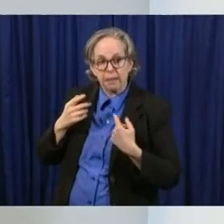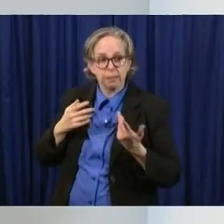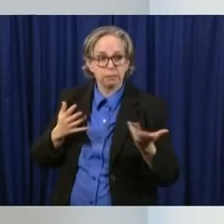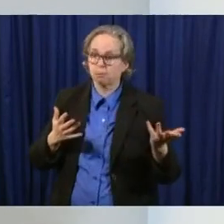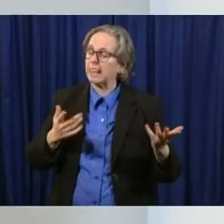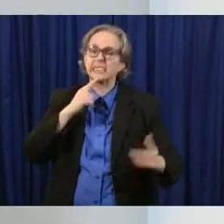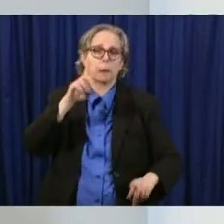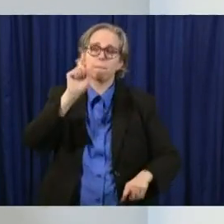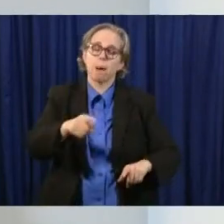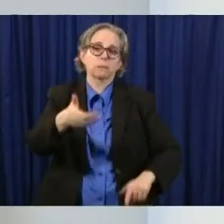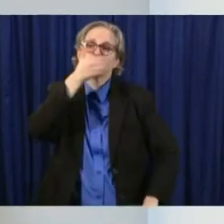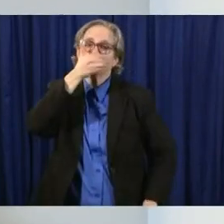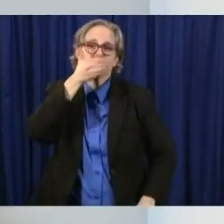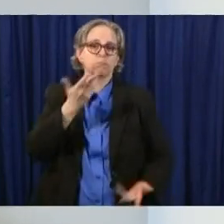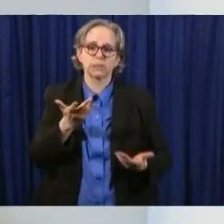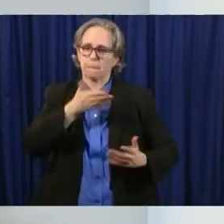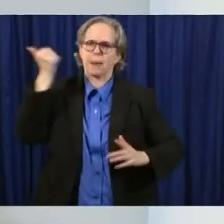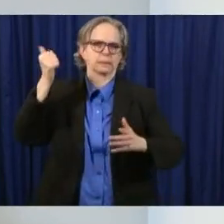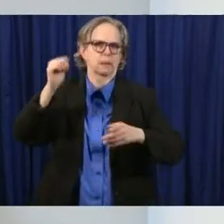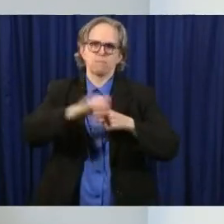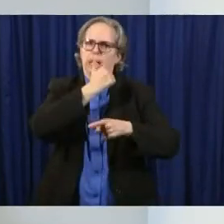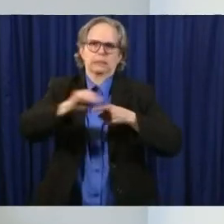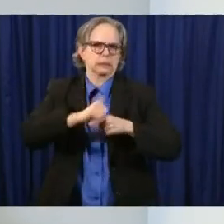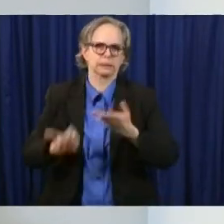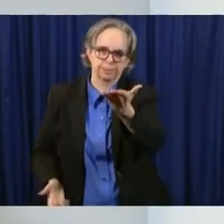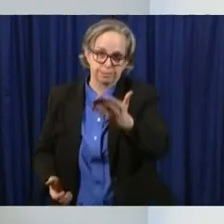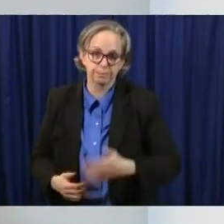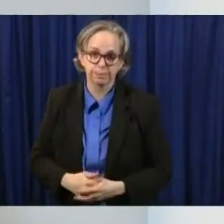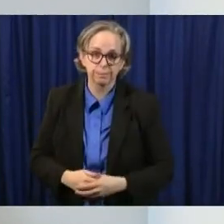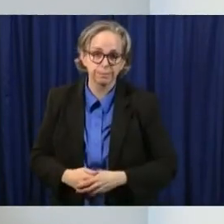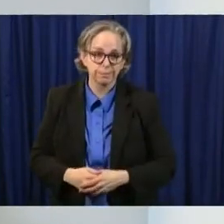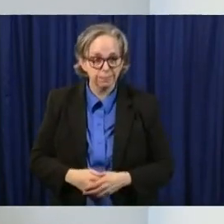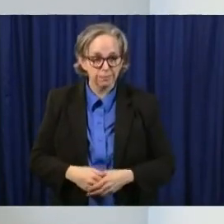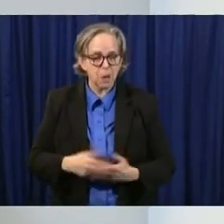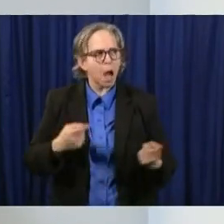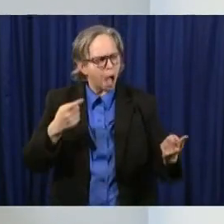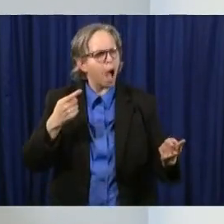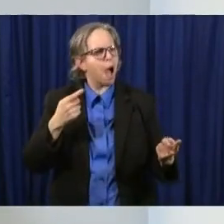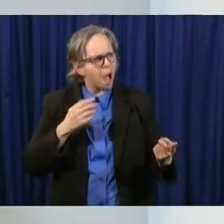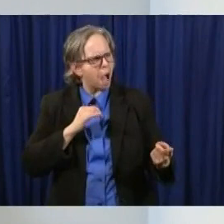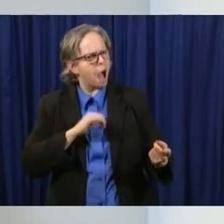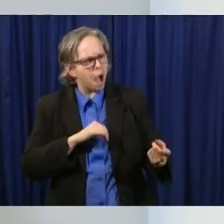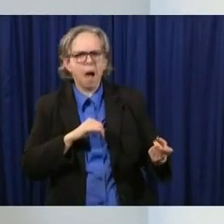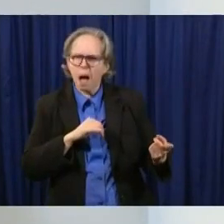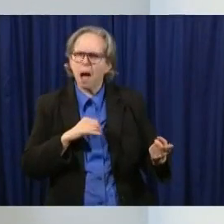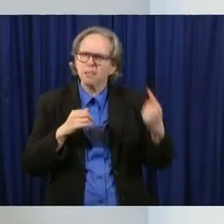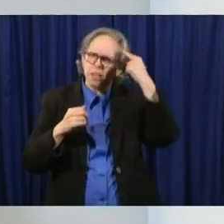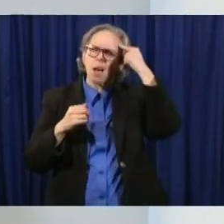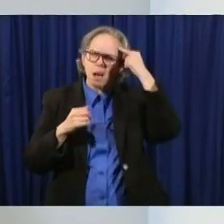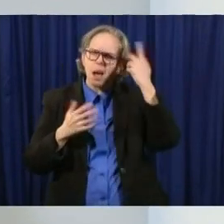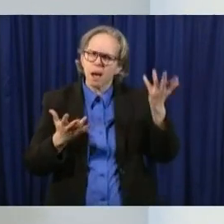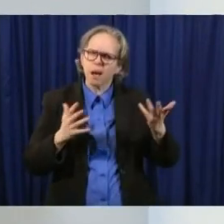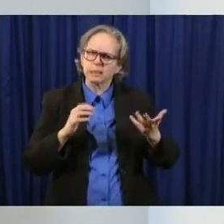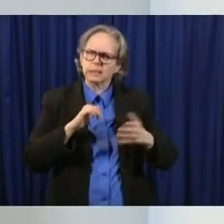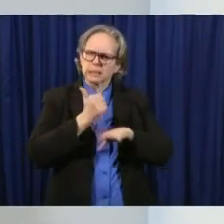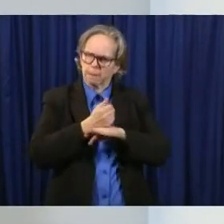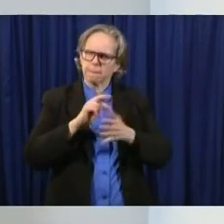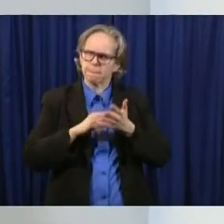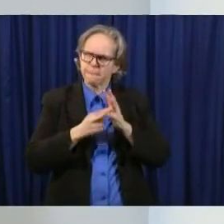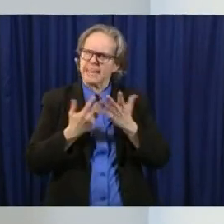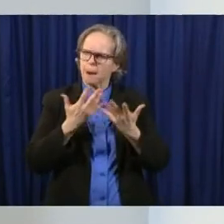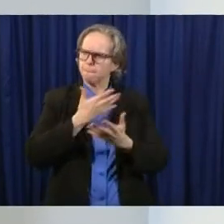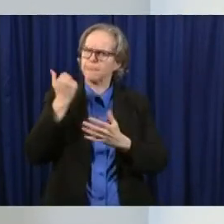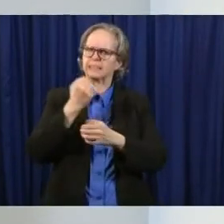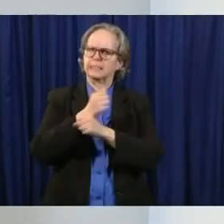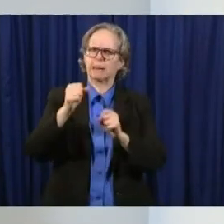they thought that that the that in doing it it would create that safer environment where people would feel more comfortable